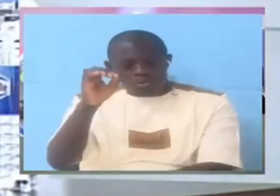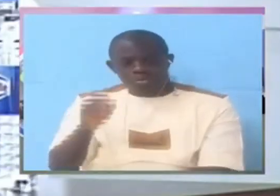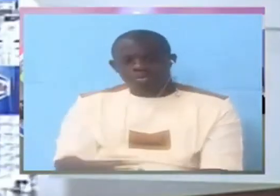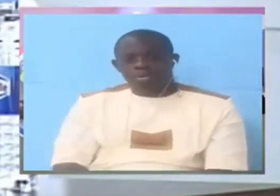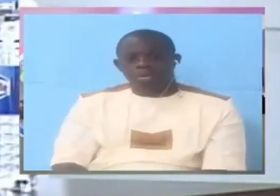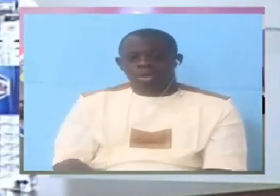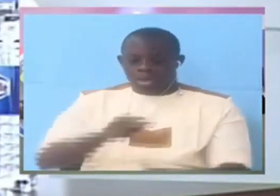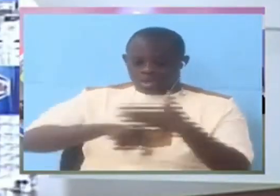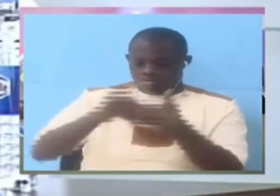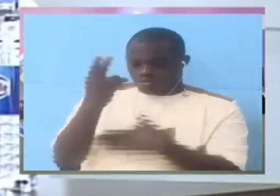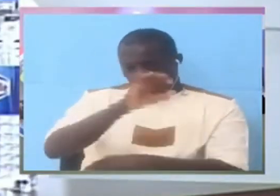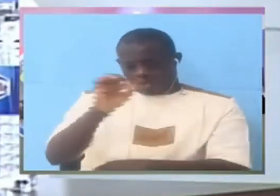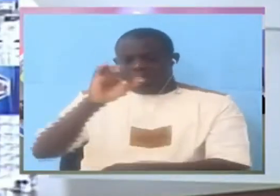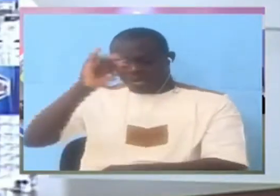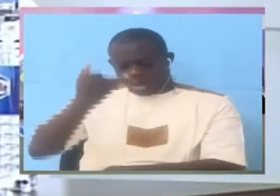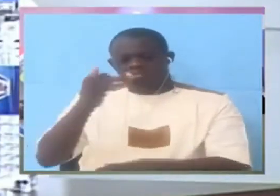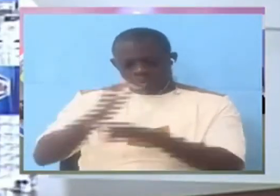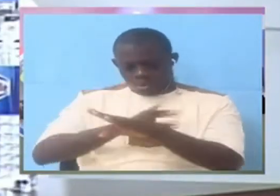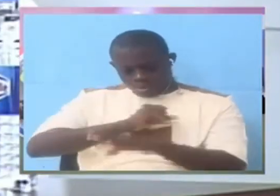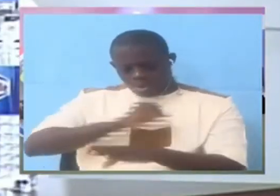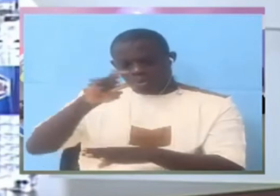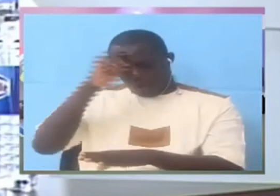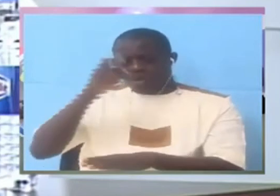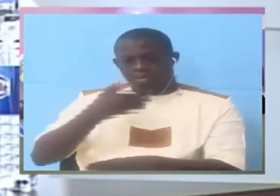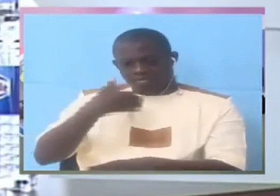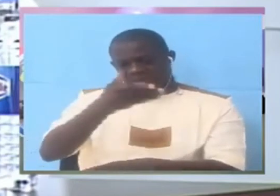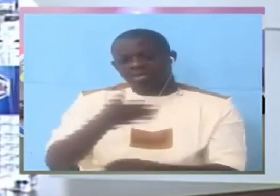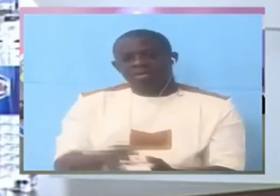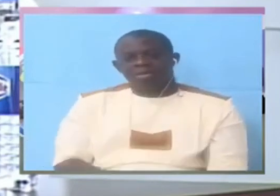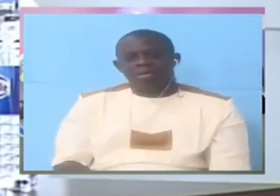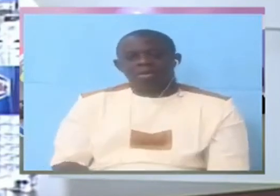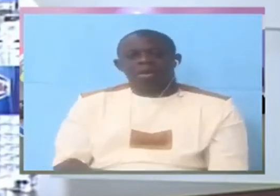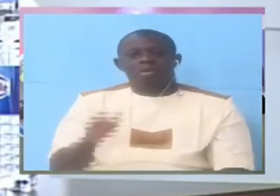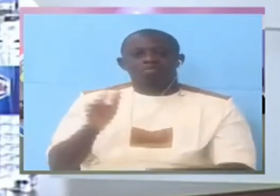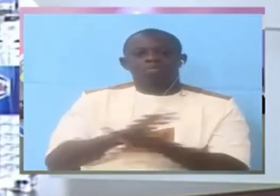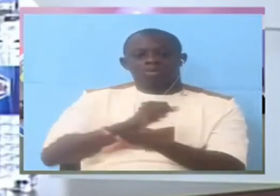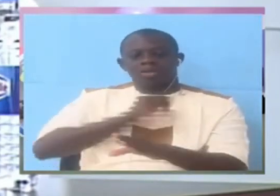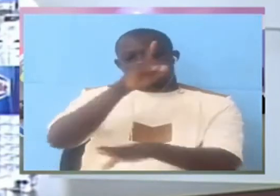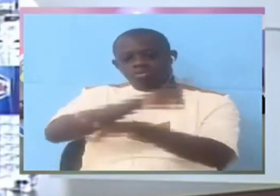doesn't sound doesn't yes yes he was what was his position